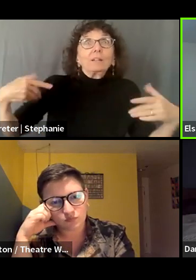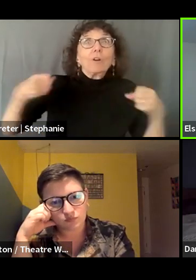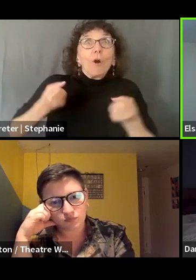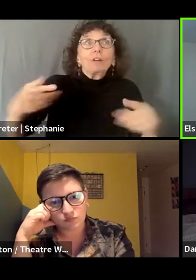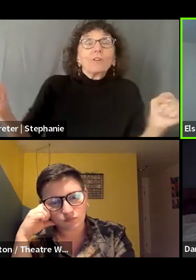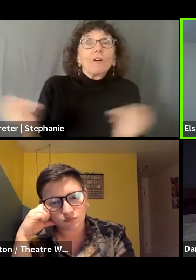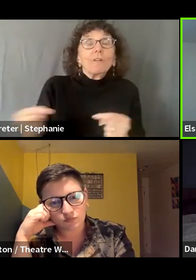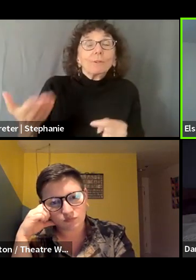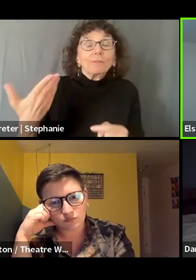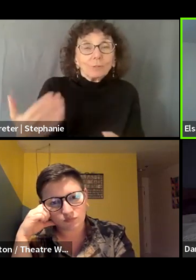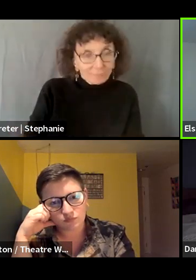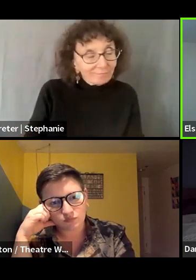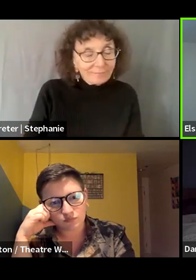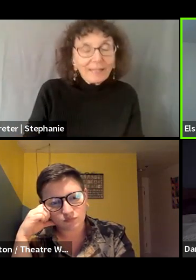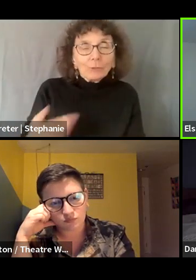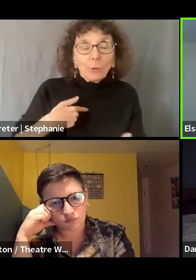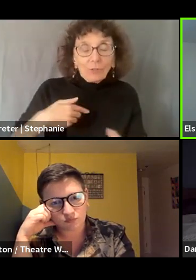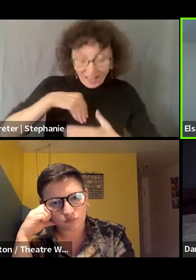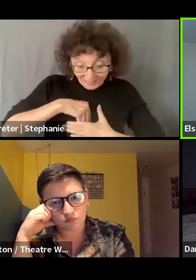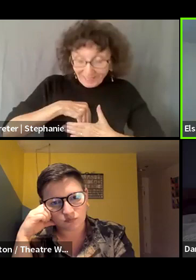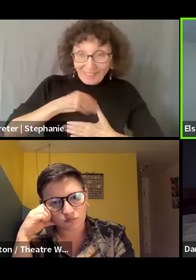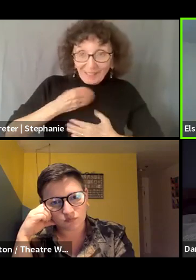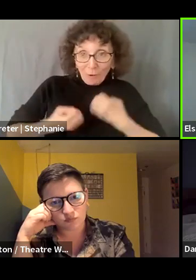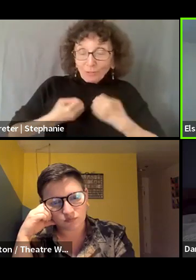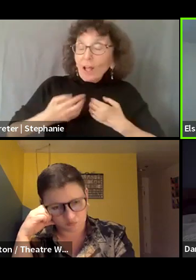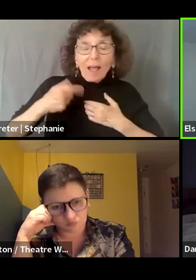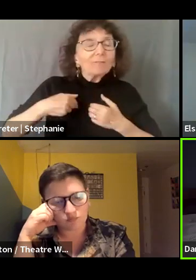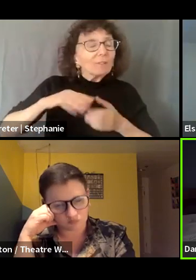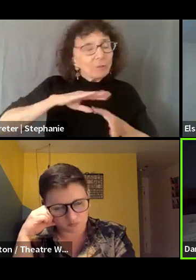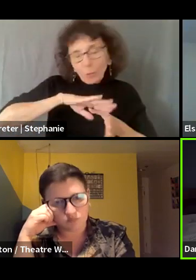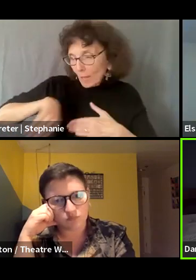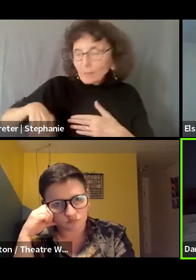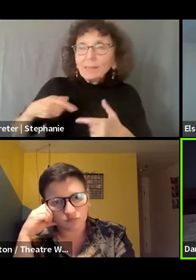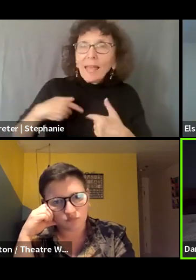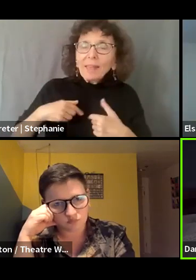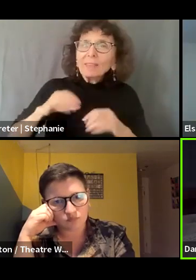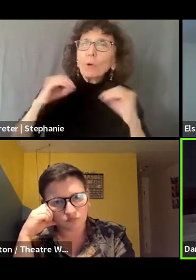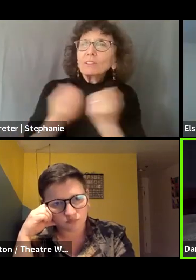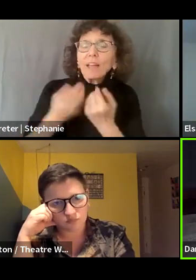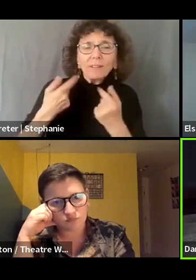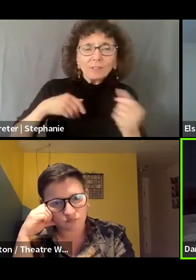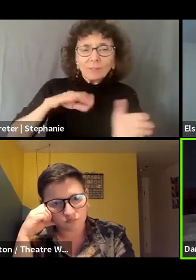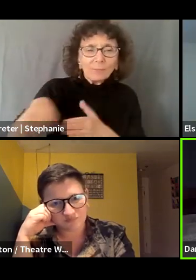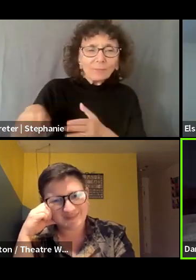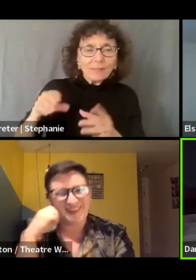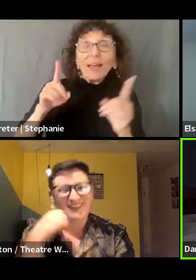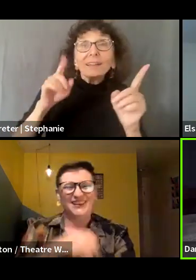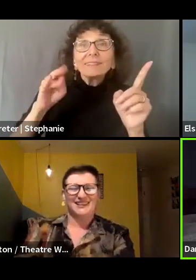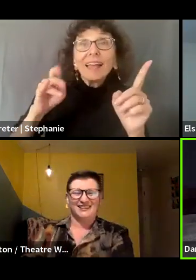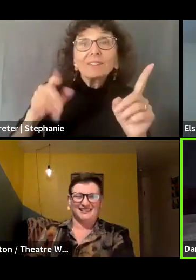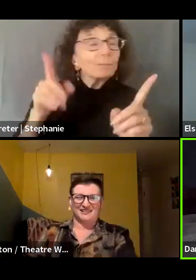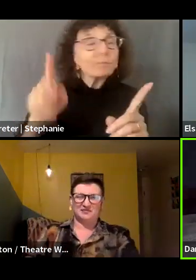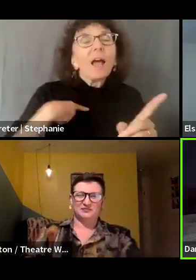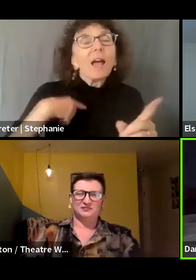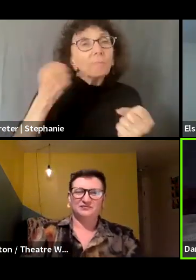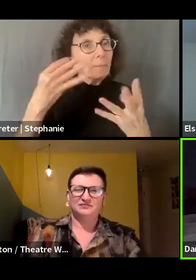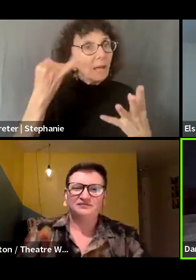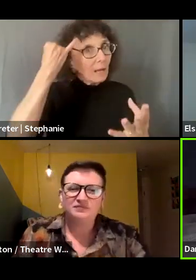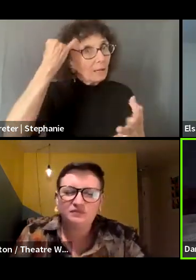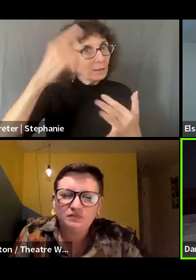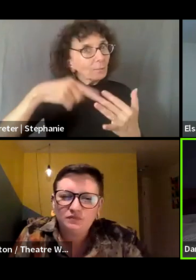past on a personal level and an organization level too. Well, I, oh man, I have so many thoughts about this too, because, um,